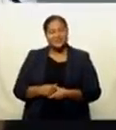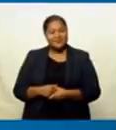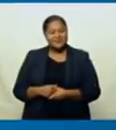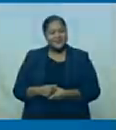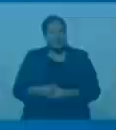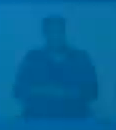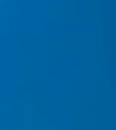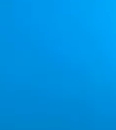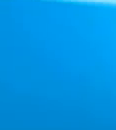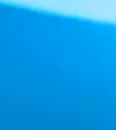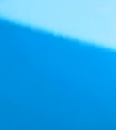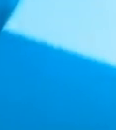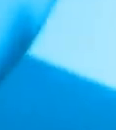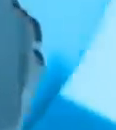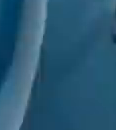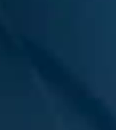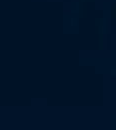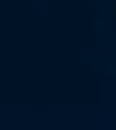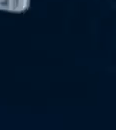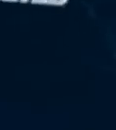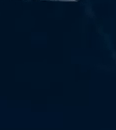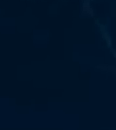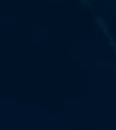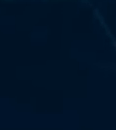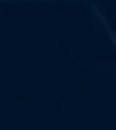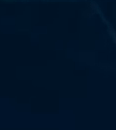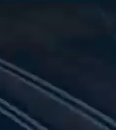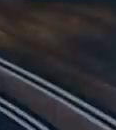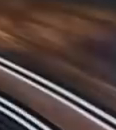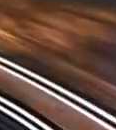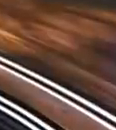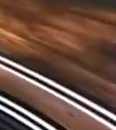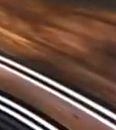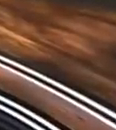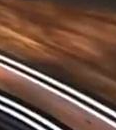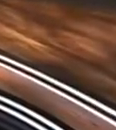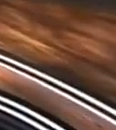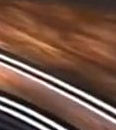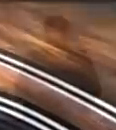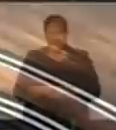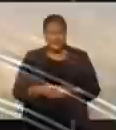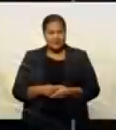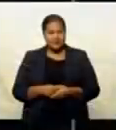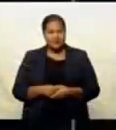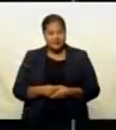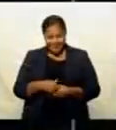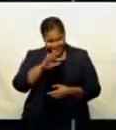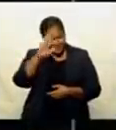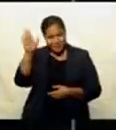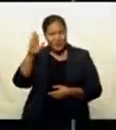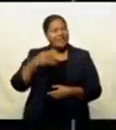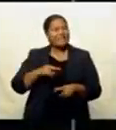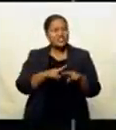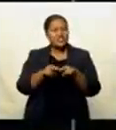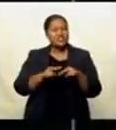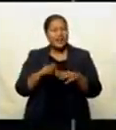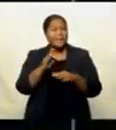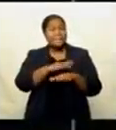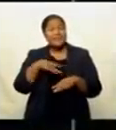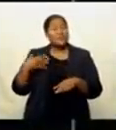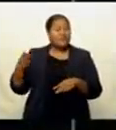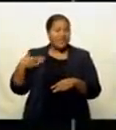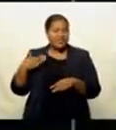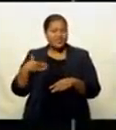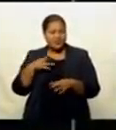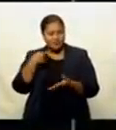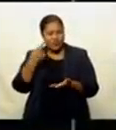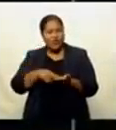From the studios of FBC Suba, Edwin Nunn. Pulau Naka, Fiji. The Ministry of Health has